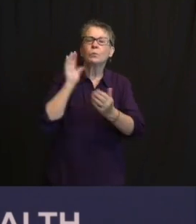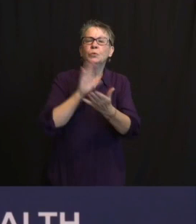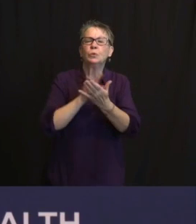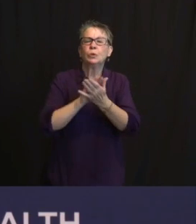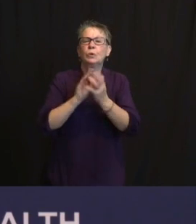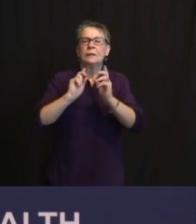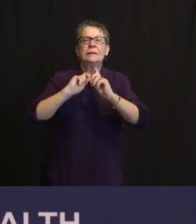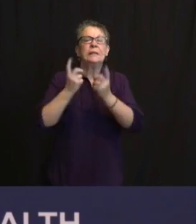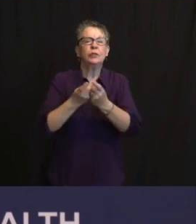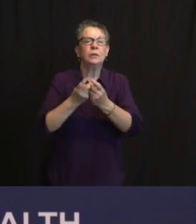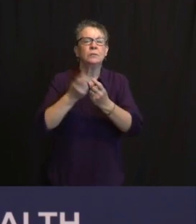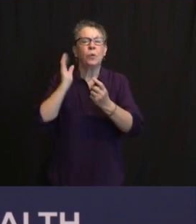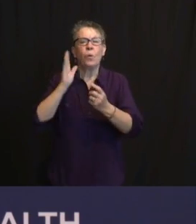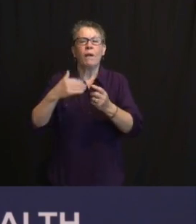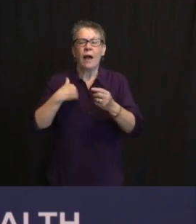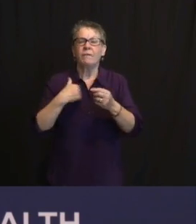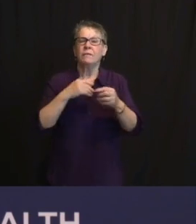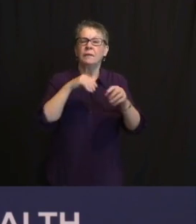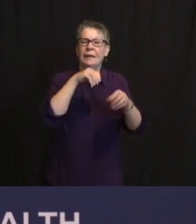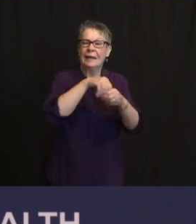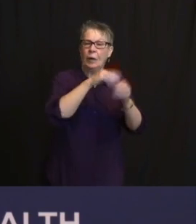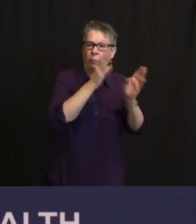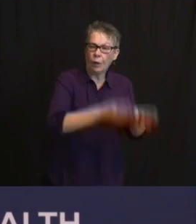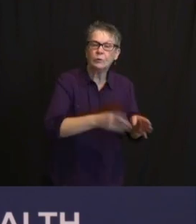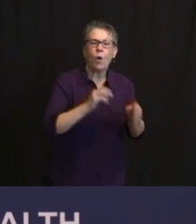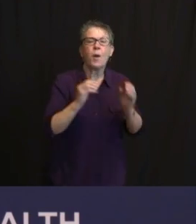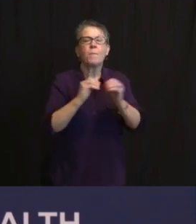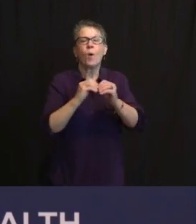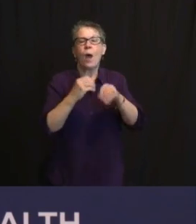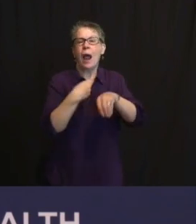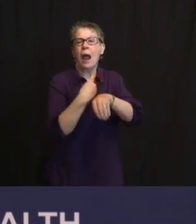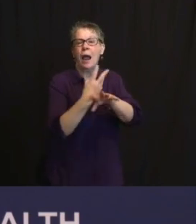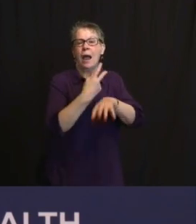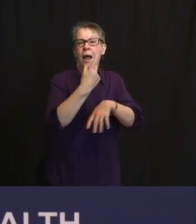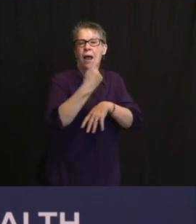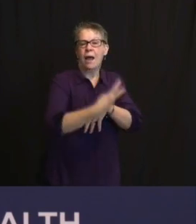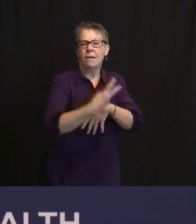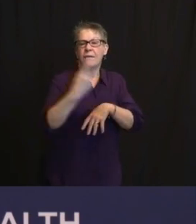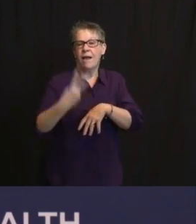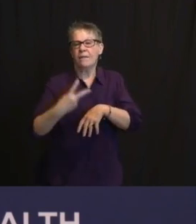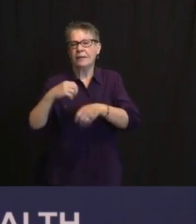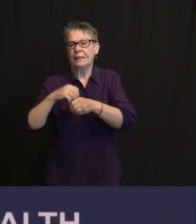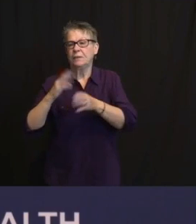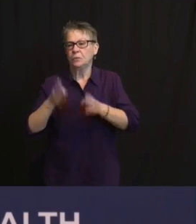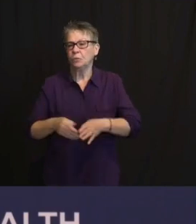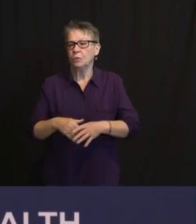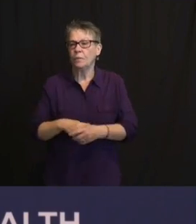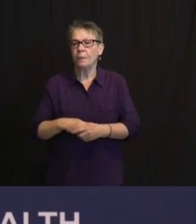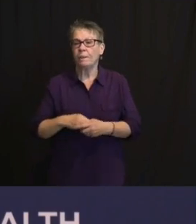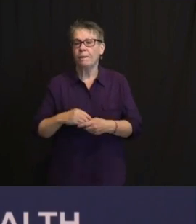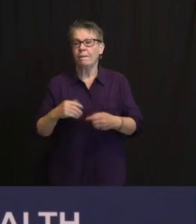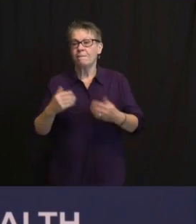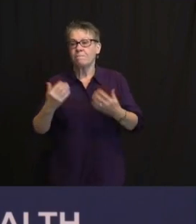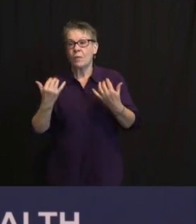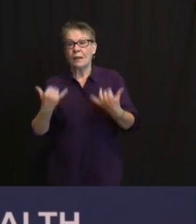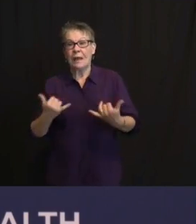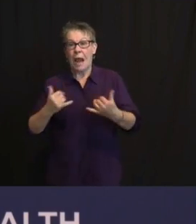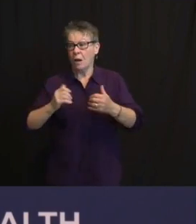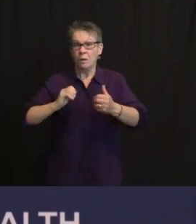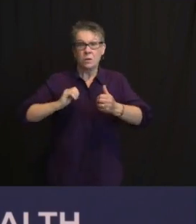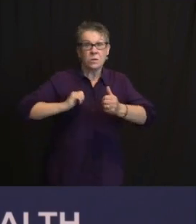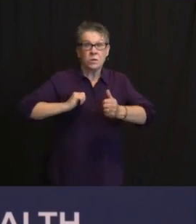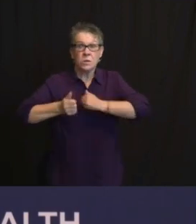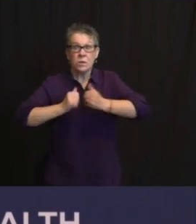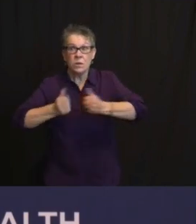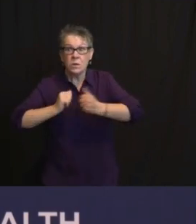'LL LET JUDY AND ED ADDRESS THE LAST TWO, WHICH ARE GOOD ONES, THE RACE OF VACCINATIONS AGAINST VARIANTS. AGAIN,